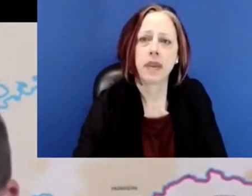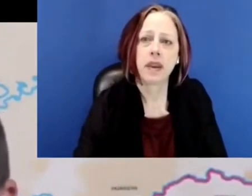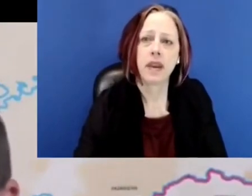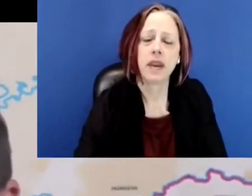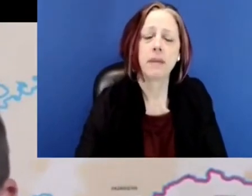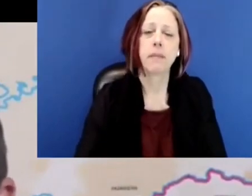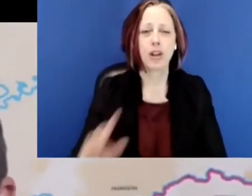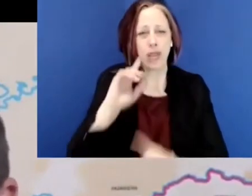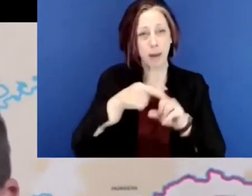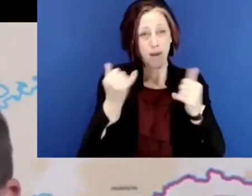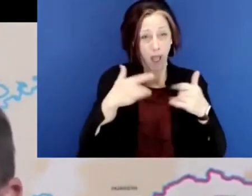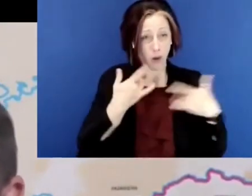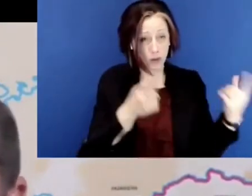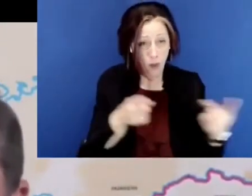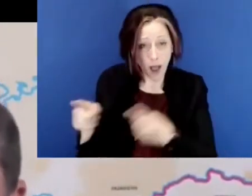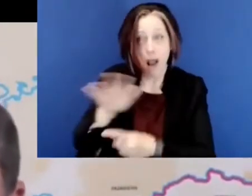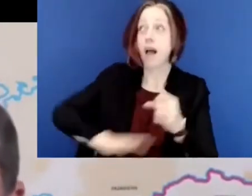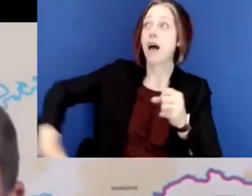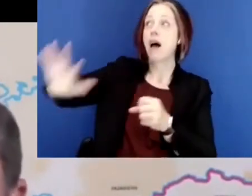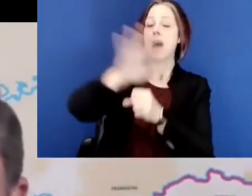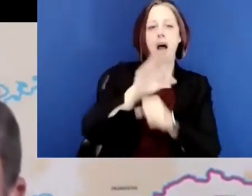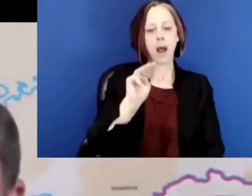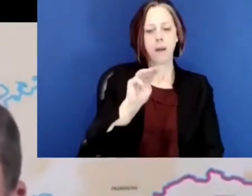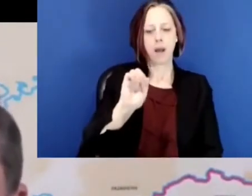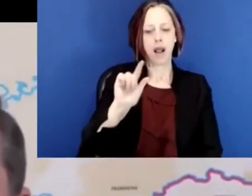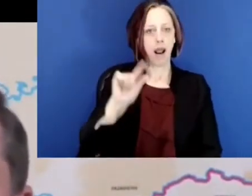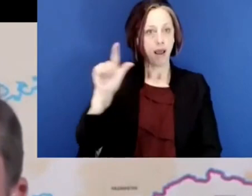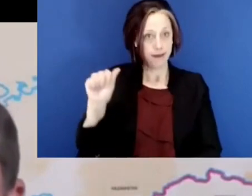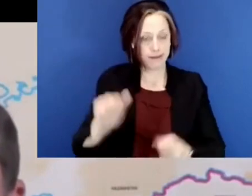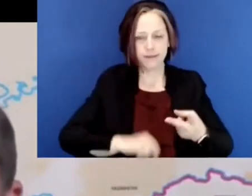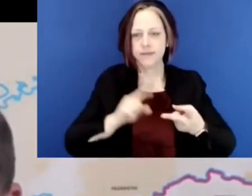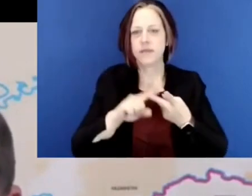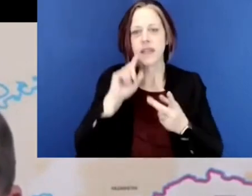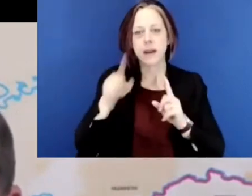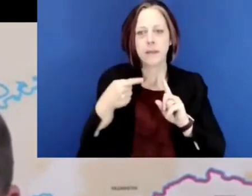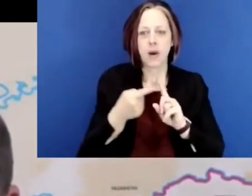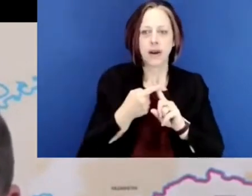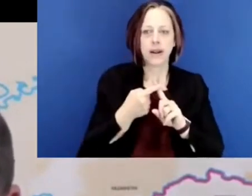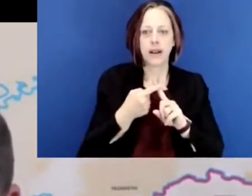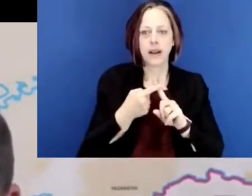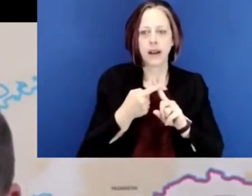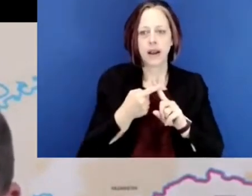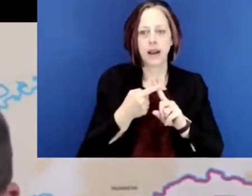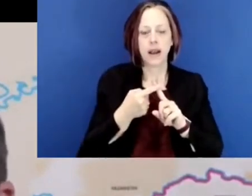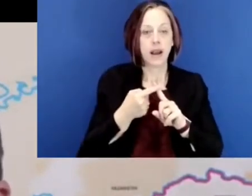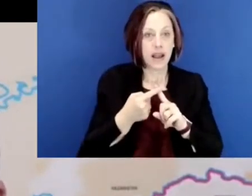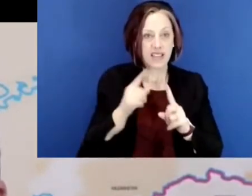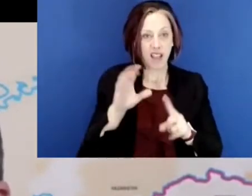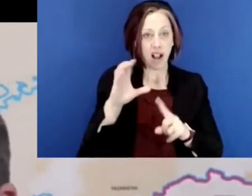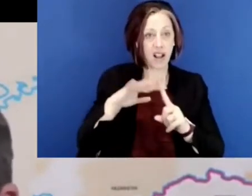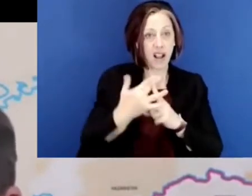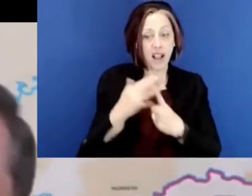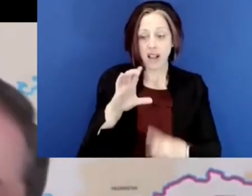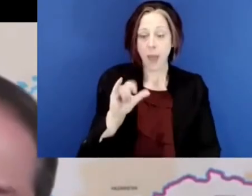but if you look at the sort of the movements now, if you look at it, sort of Malala, if, you know, if you look, um,